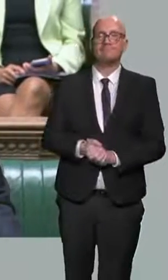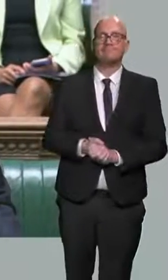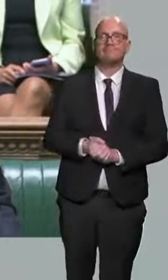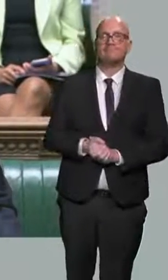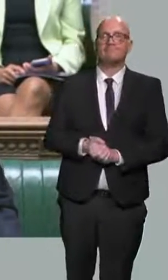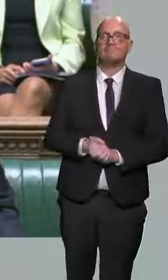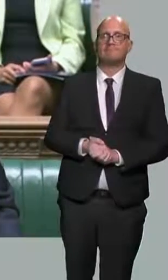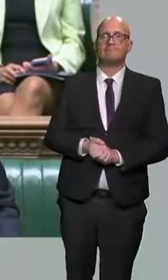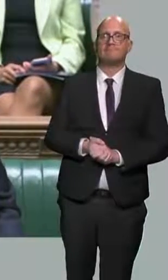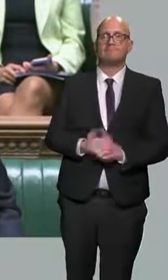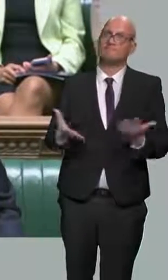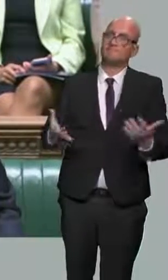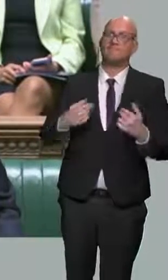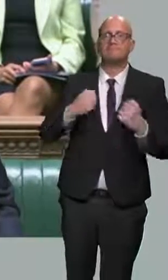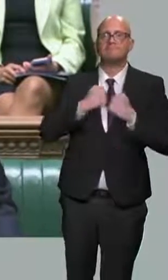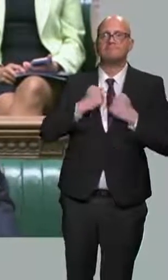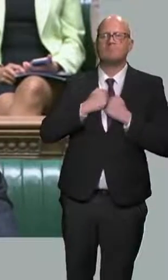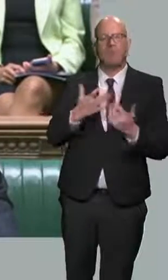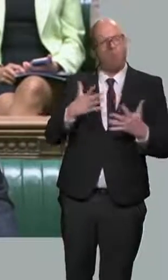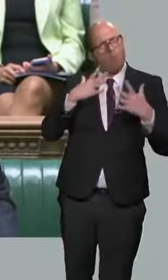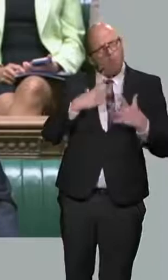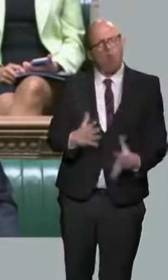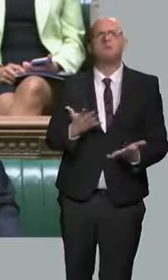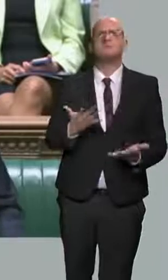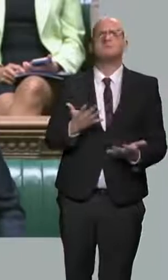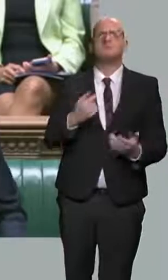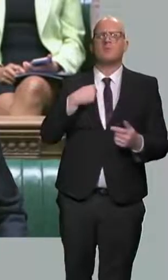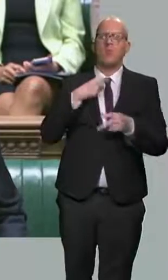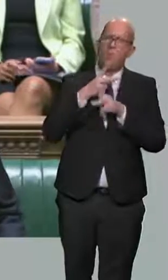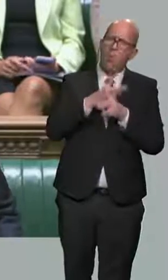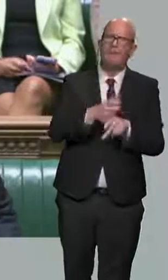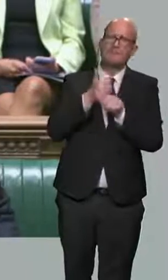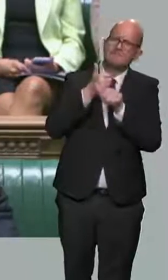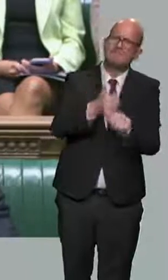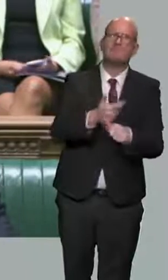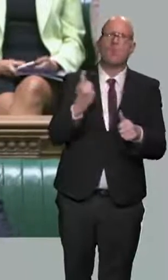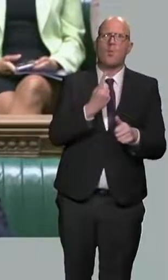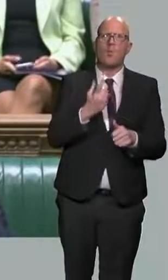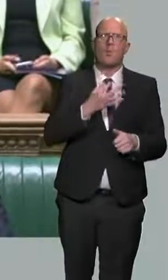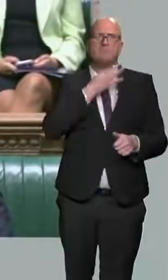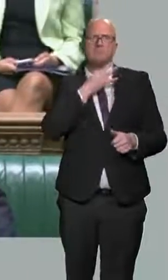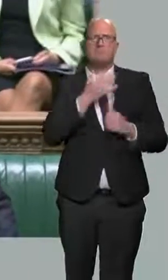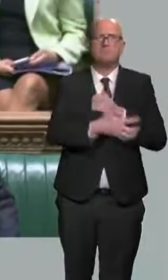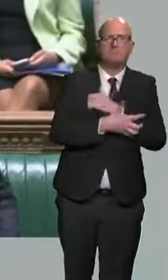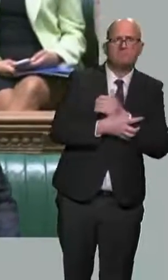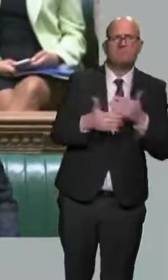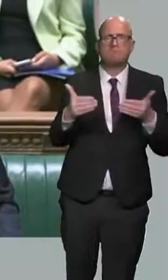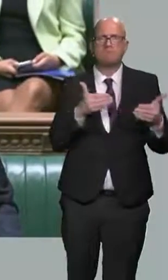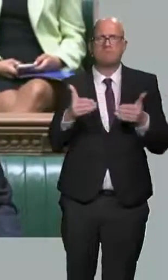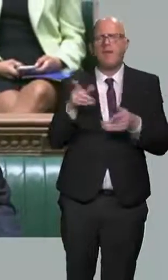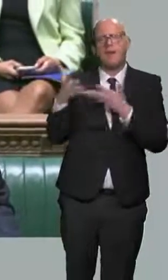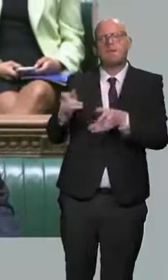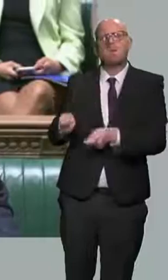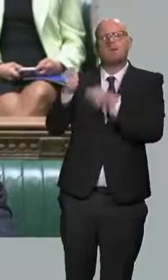I always want to make sure that we look after the most vulnerable in our society. The Honourable Lady mentioned a single mother